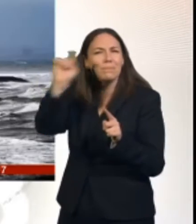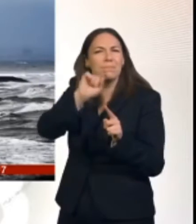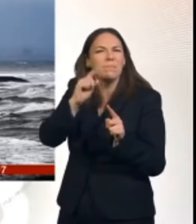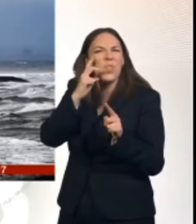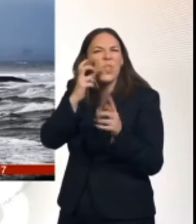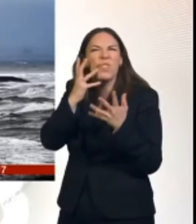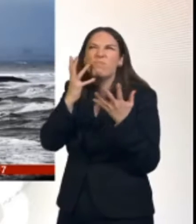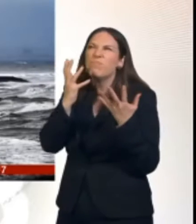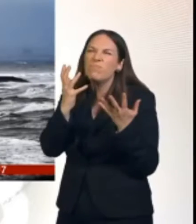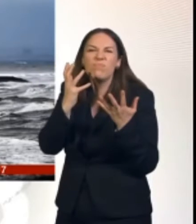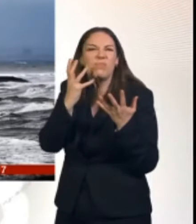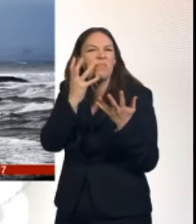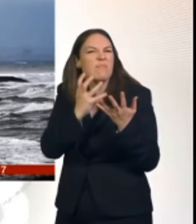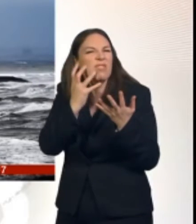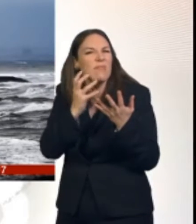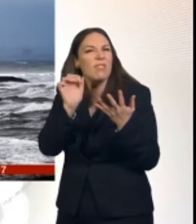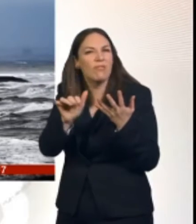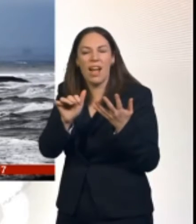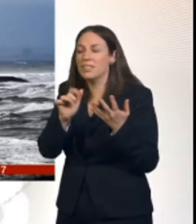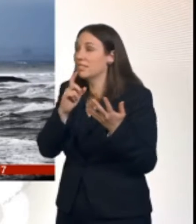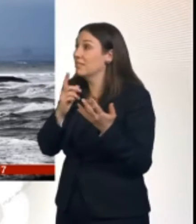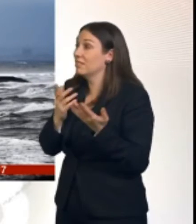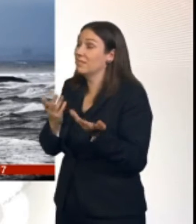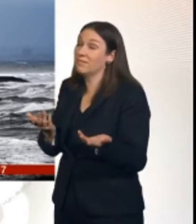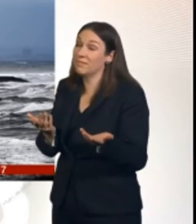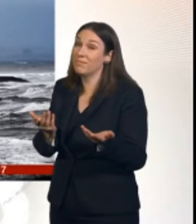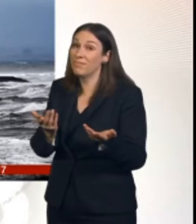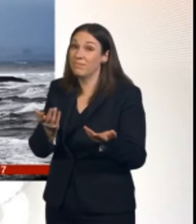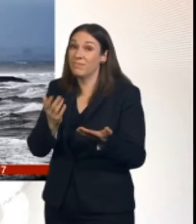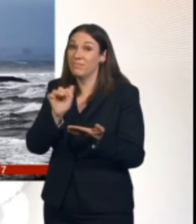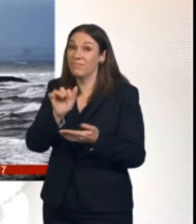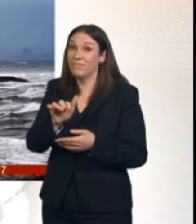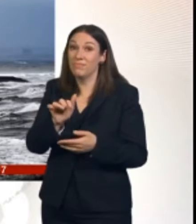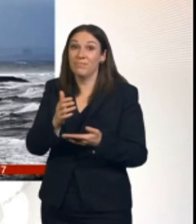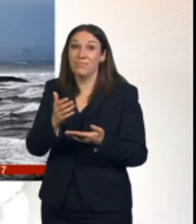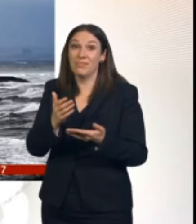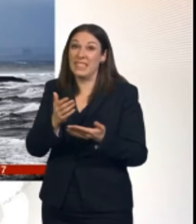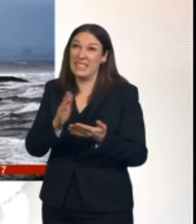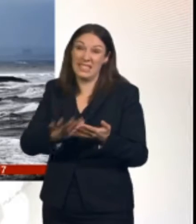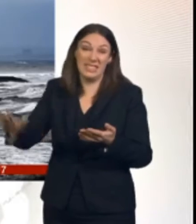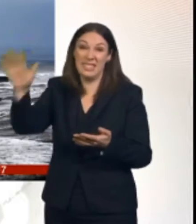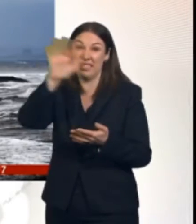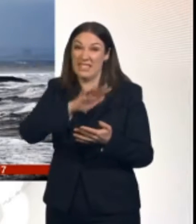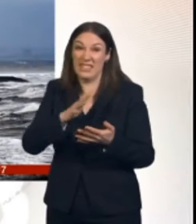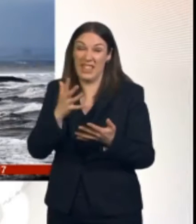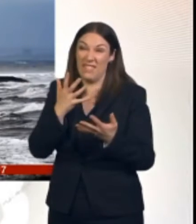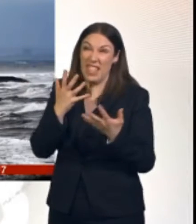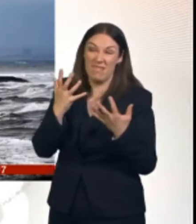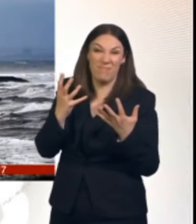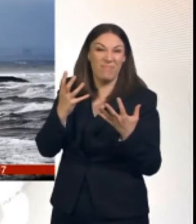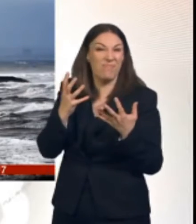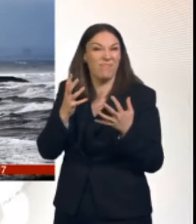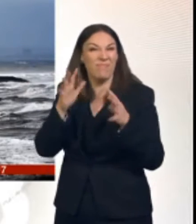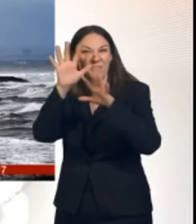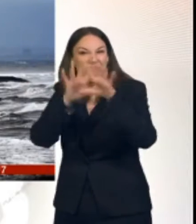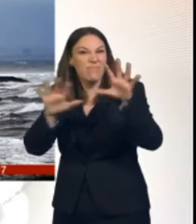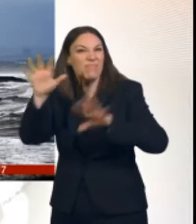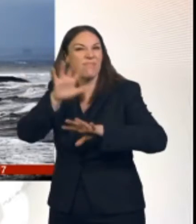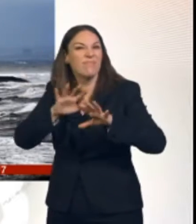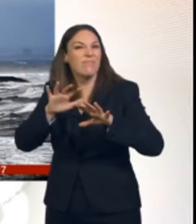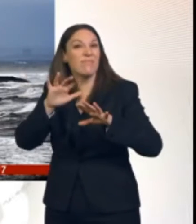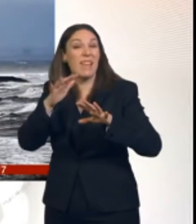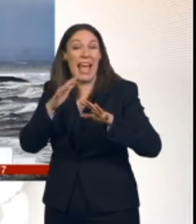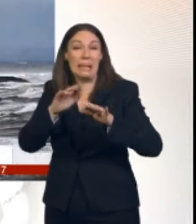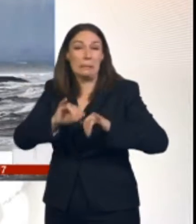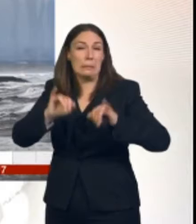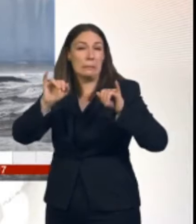today. It is. It's a grotty start to the day, Naga. Thank you very much. Good morning. Not a great start today. Not a great day to be on the move. In fact, we've got lots